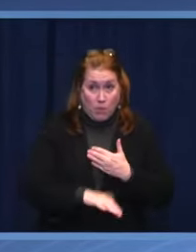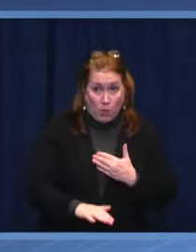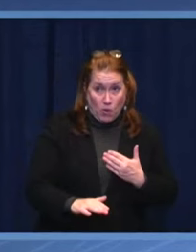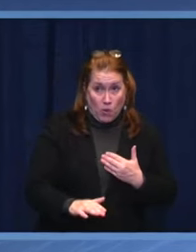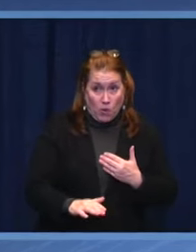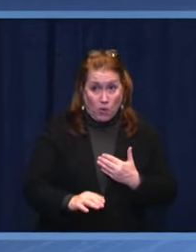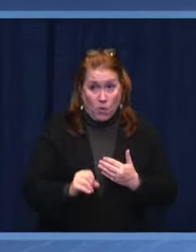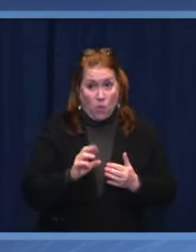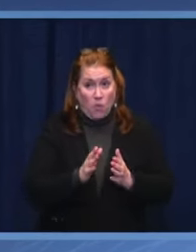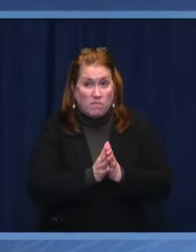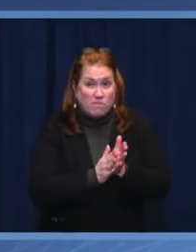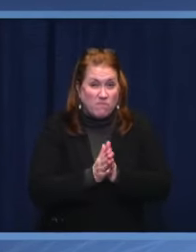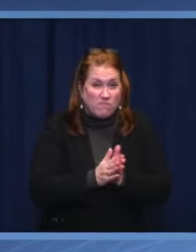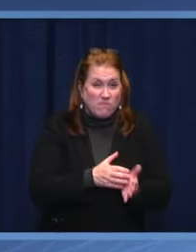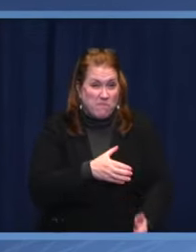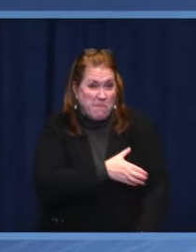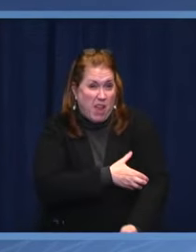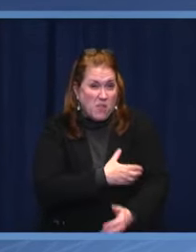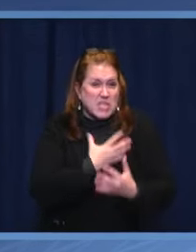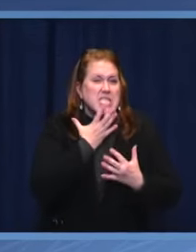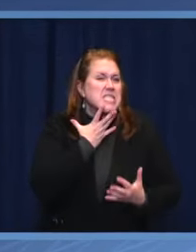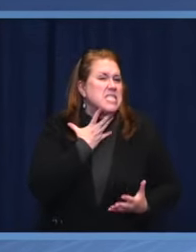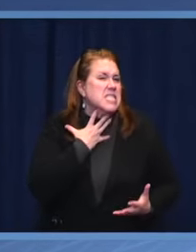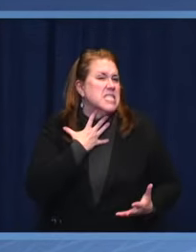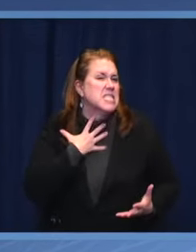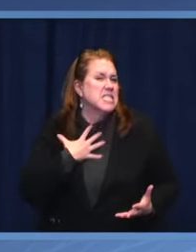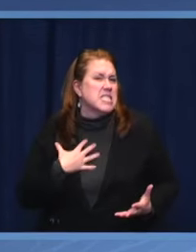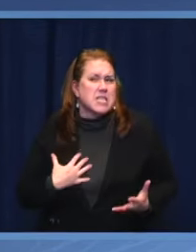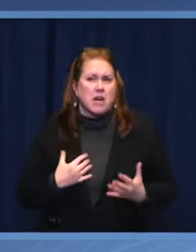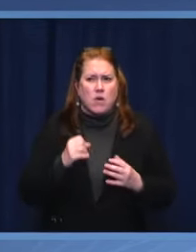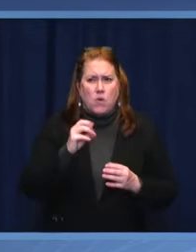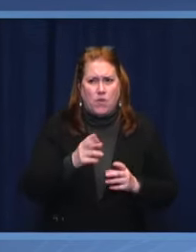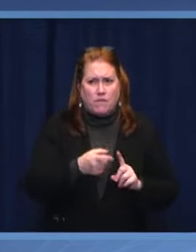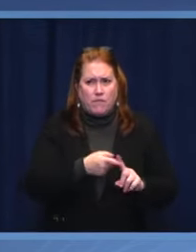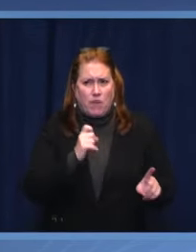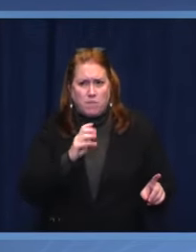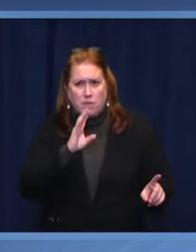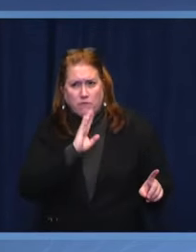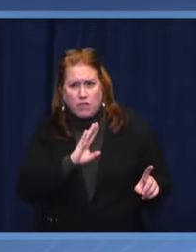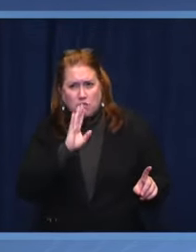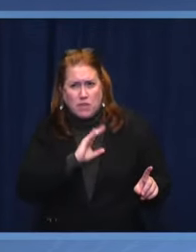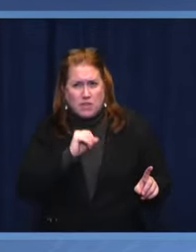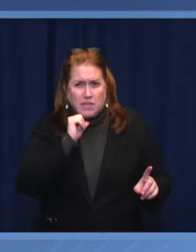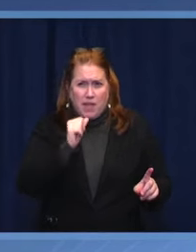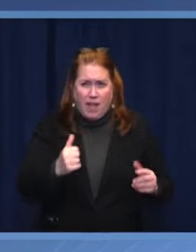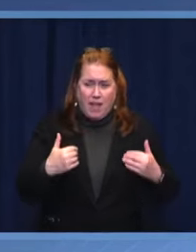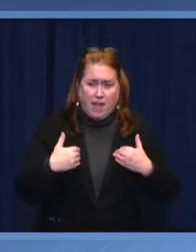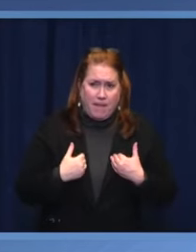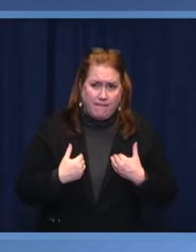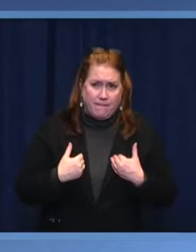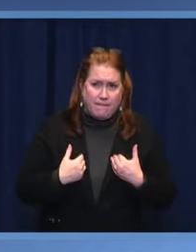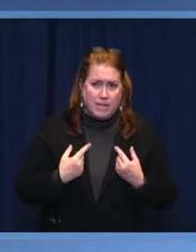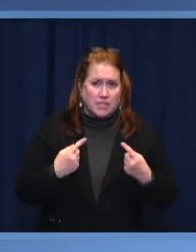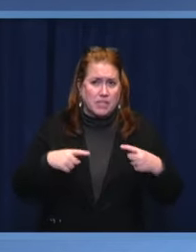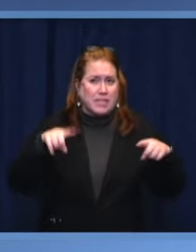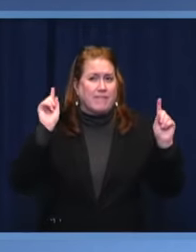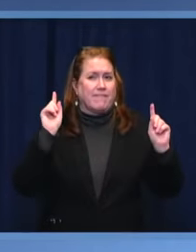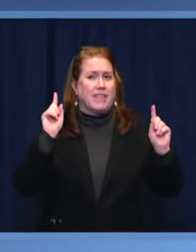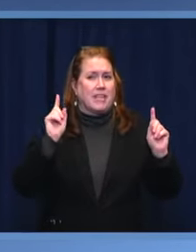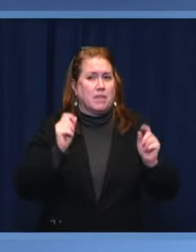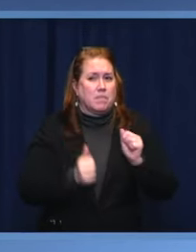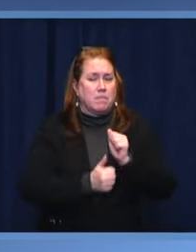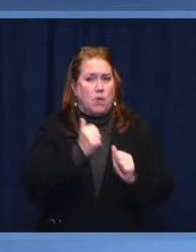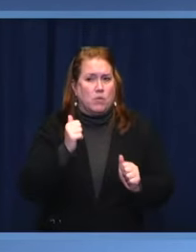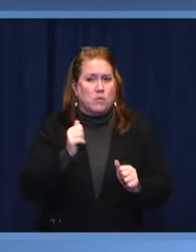power, whether they come from the frustration of not having achieved the majority votes,